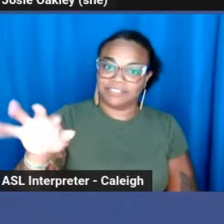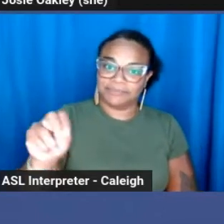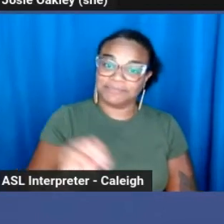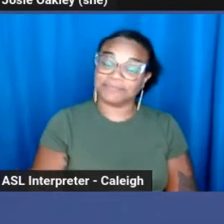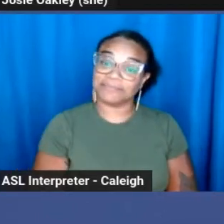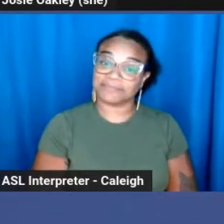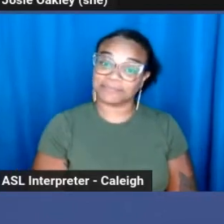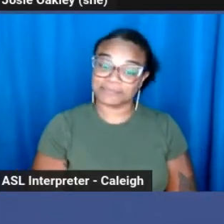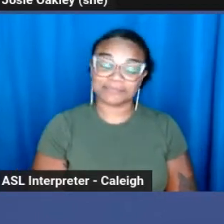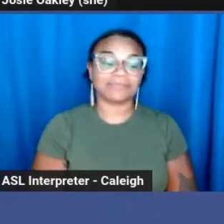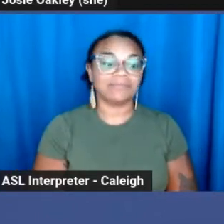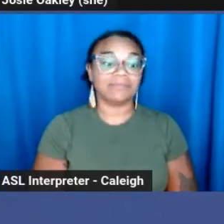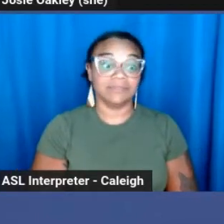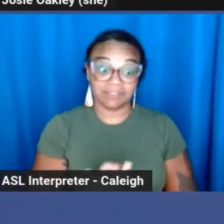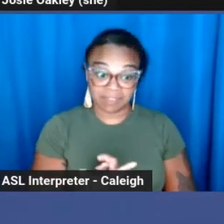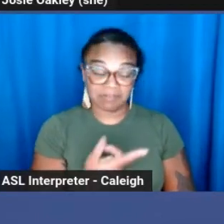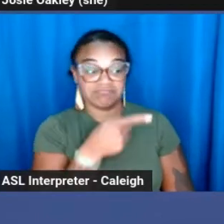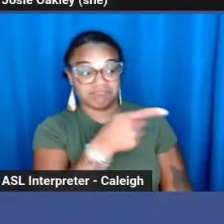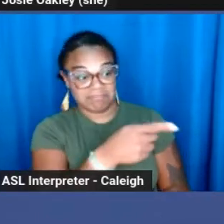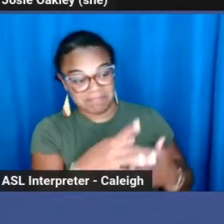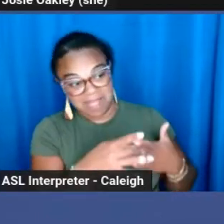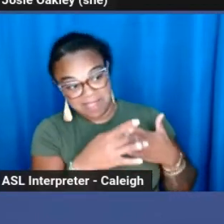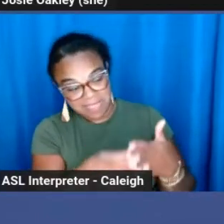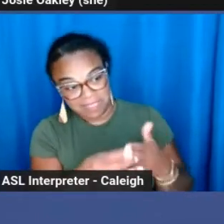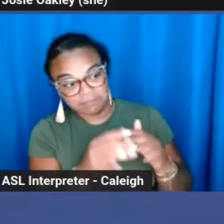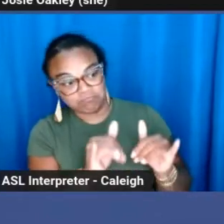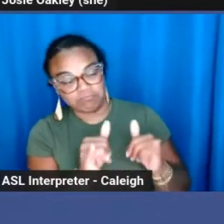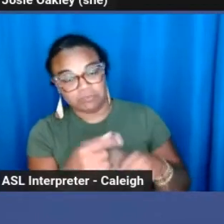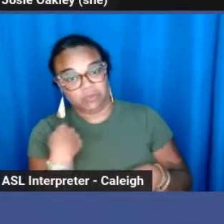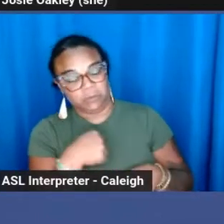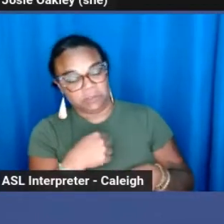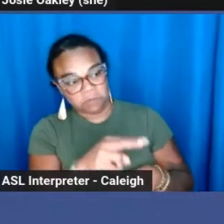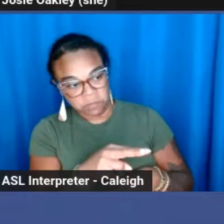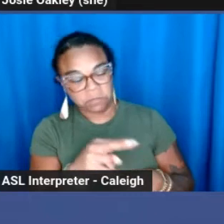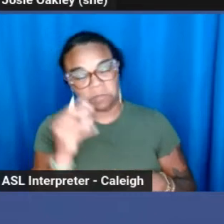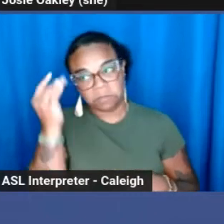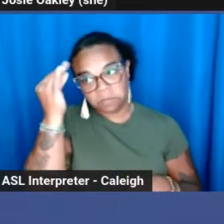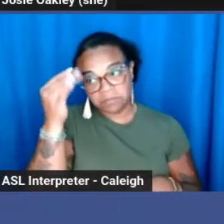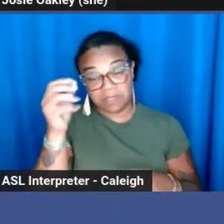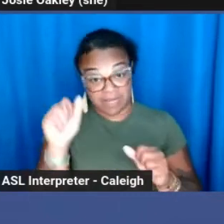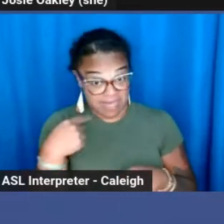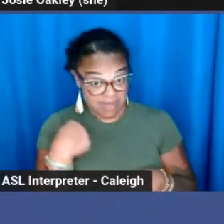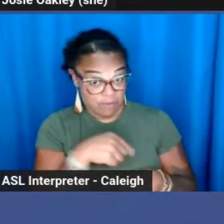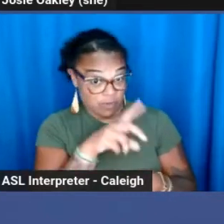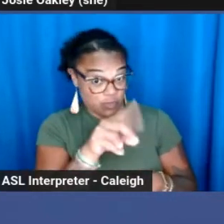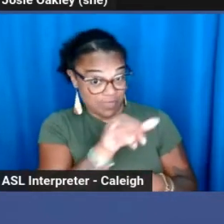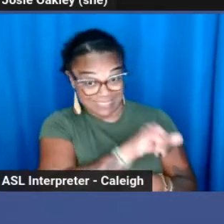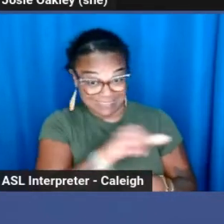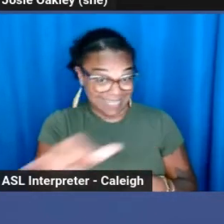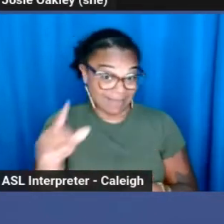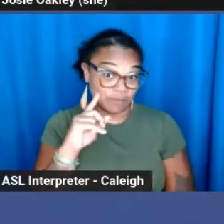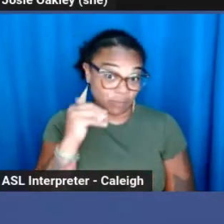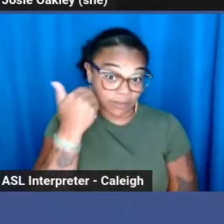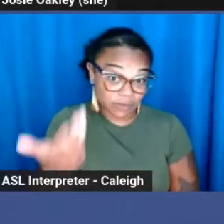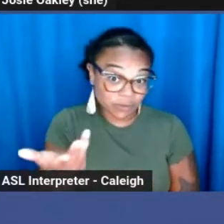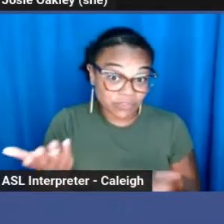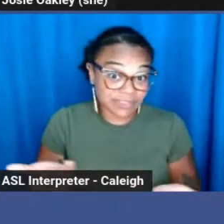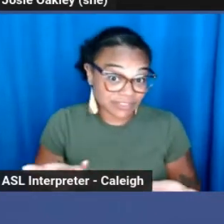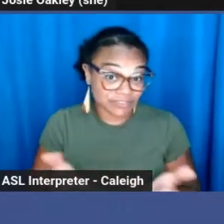So following their head start, we were thinking, well, could we do this with prostitution here in the city?